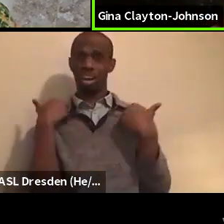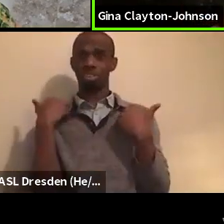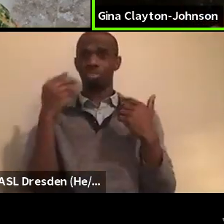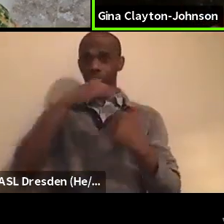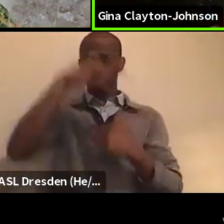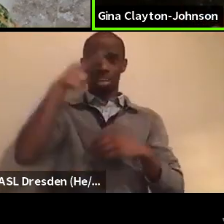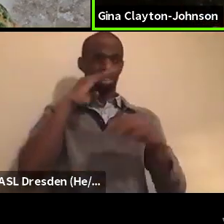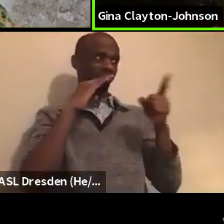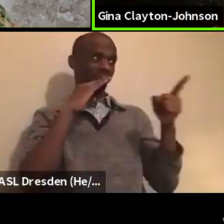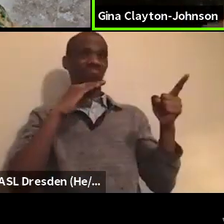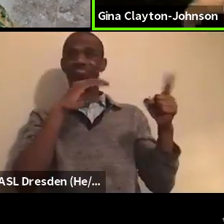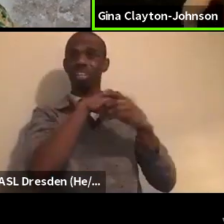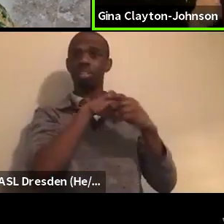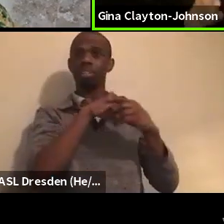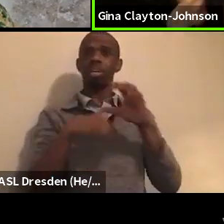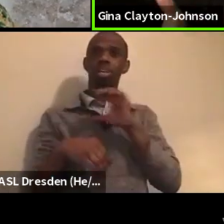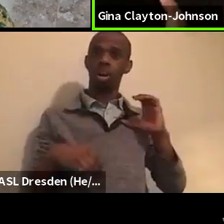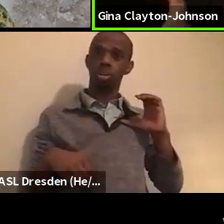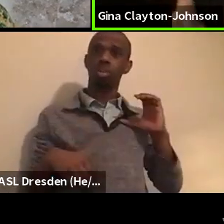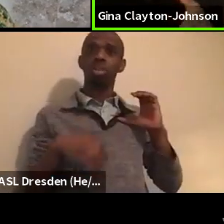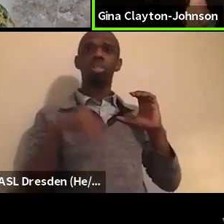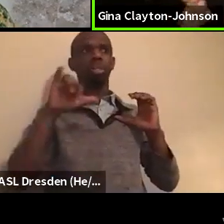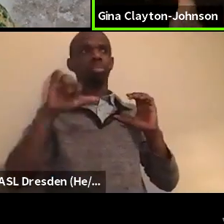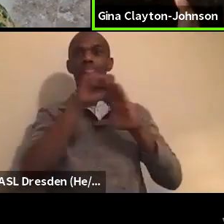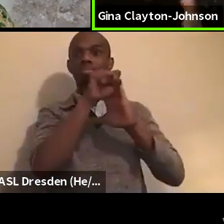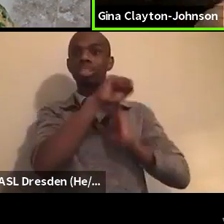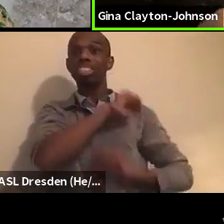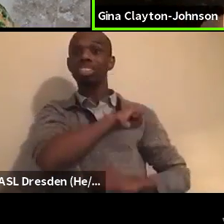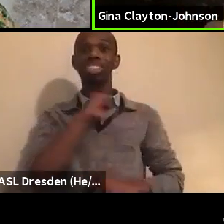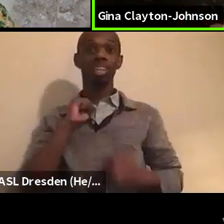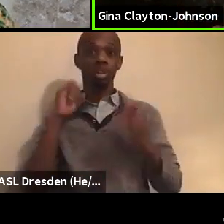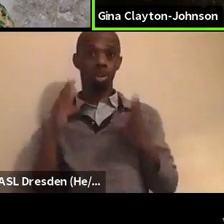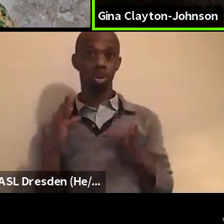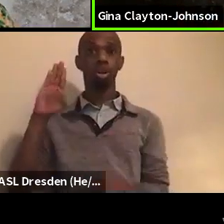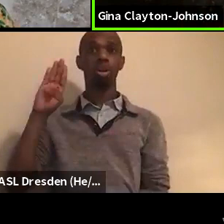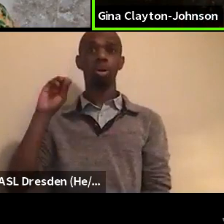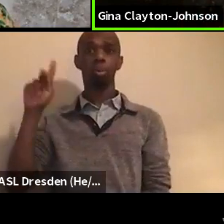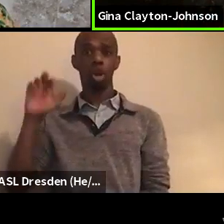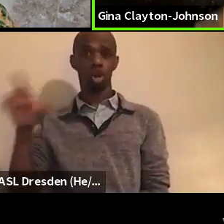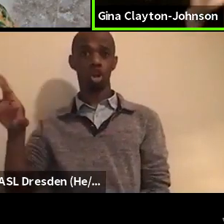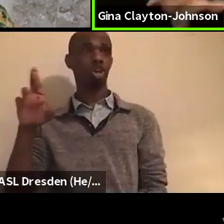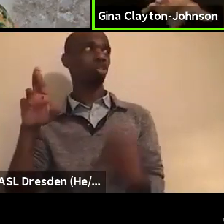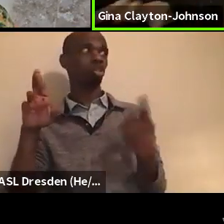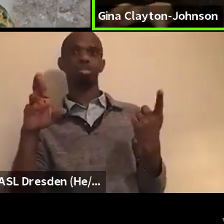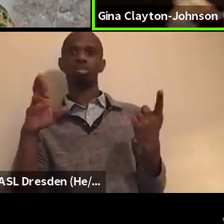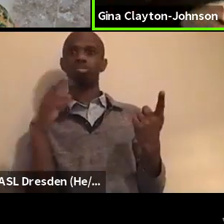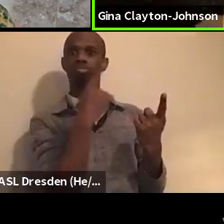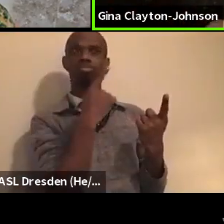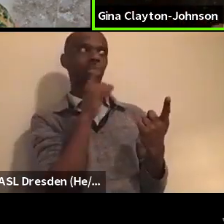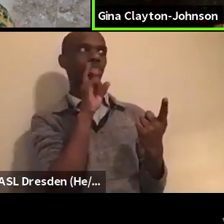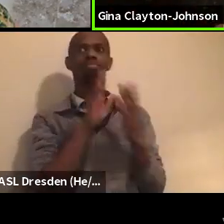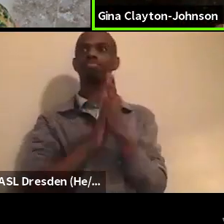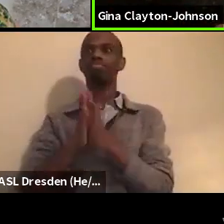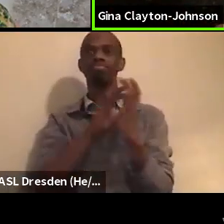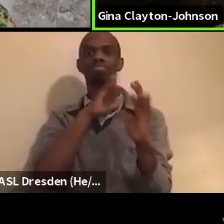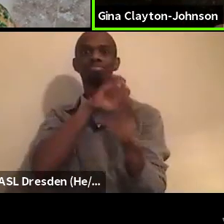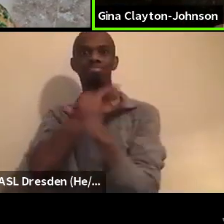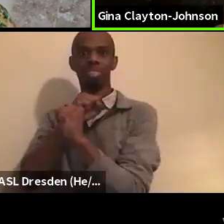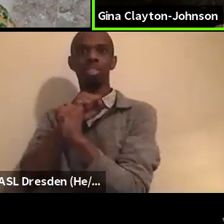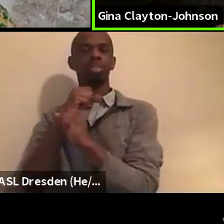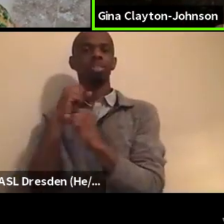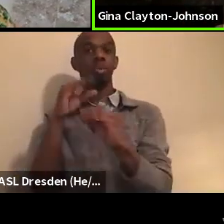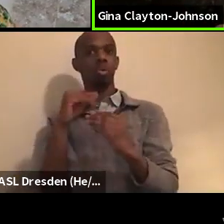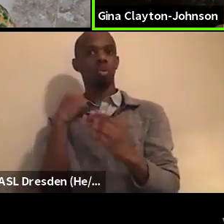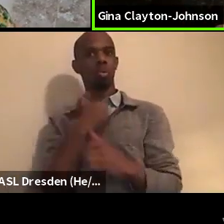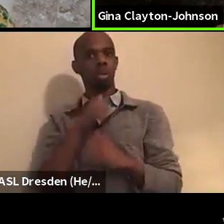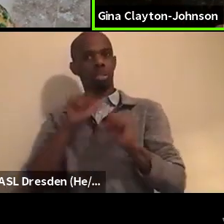Senator Booker is a big supporter of that. We can move things like that and should be pushing, um, pieces of this where we can. Um, but